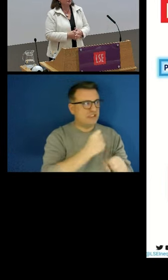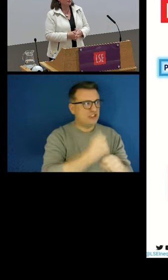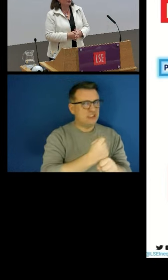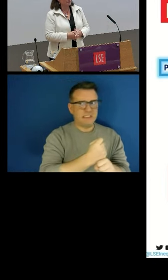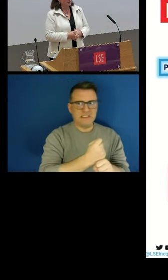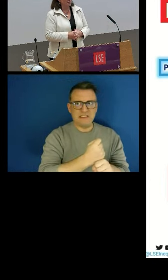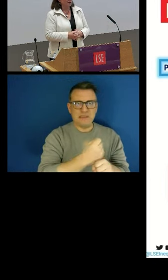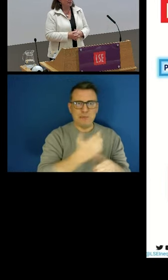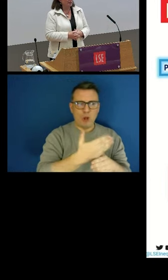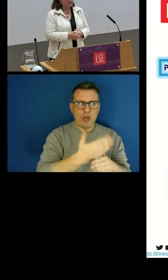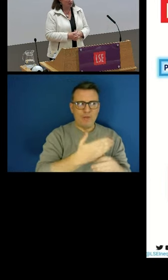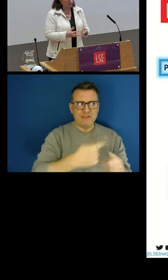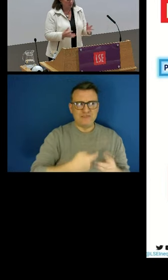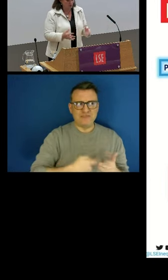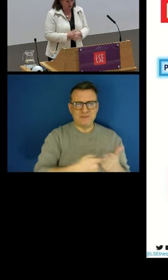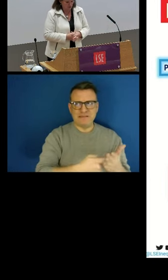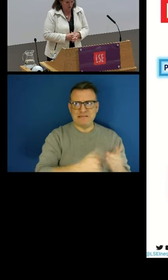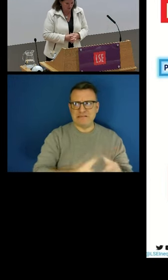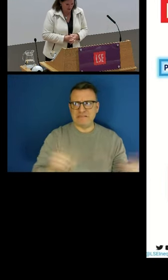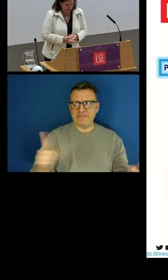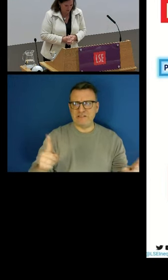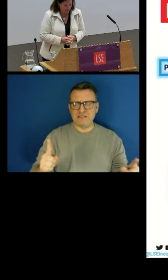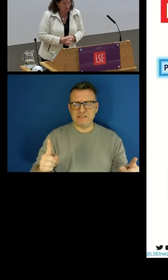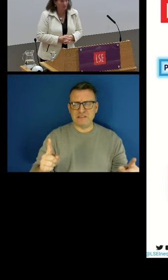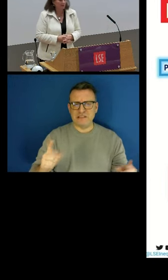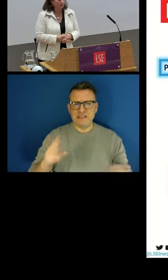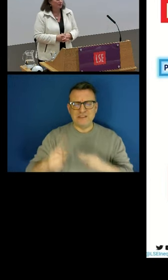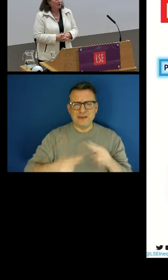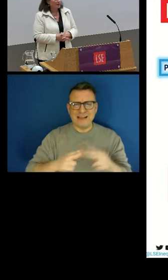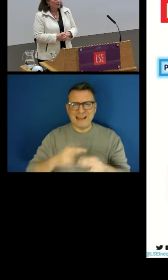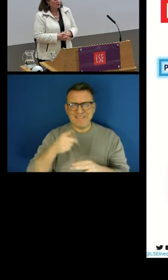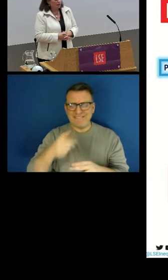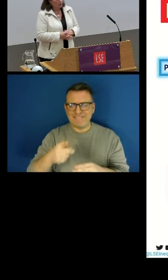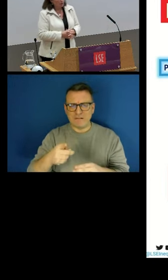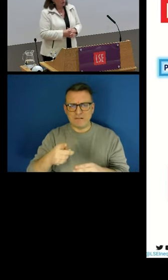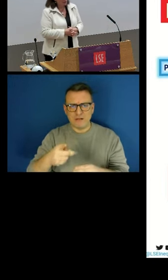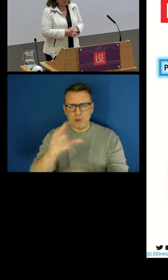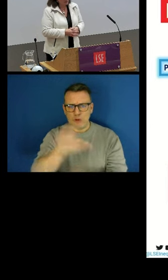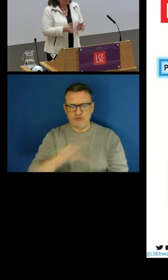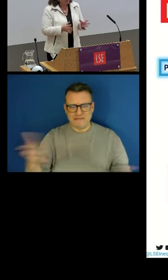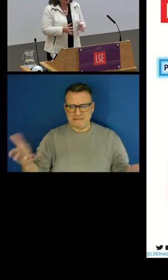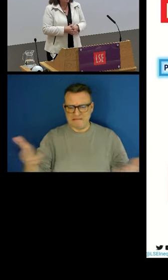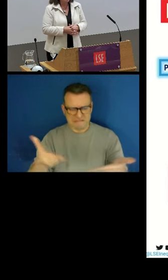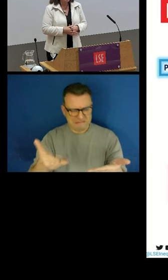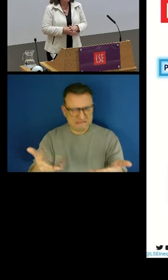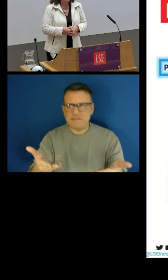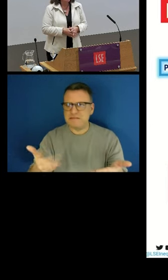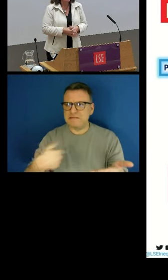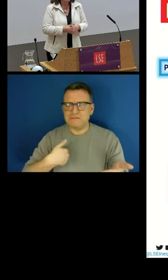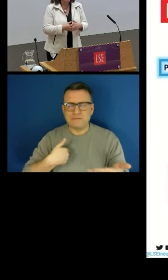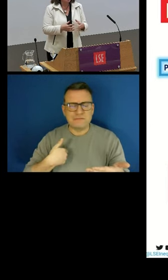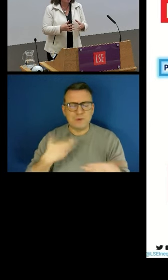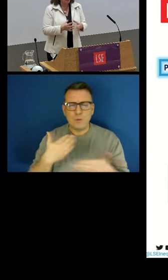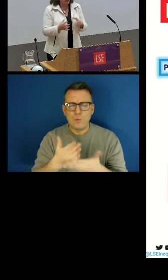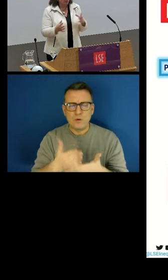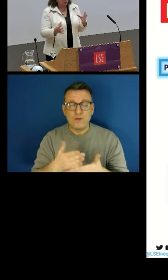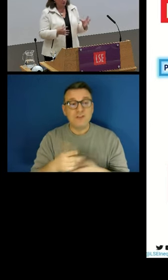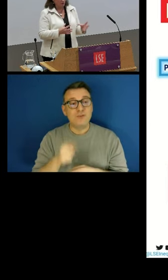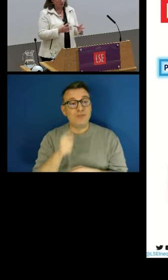you're the country receiving all these recommendations, well, what do you end up doing? So what we're doing with this measure is